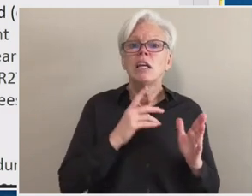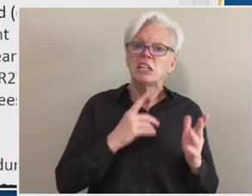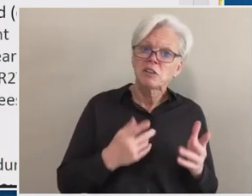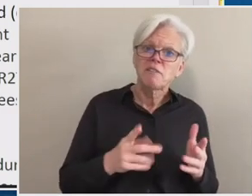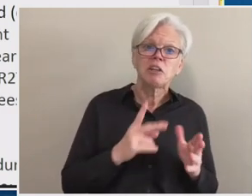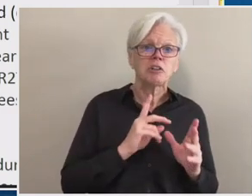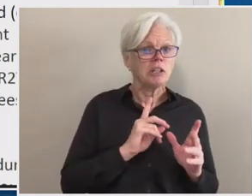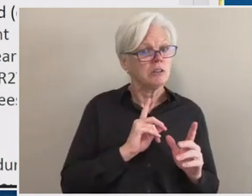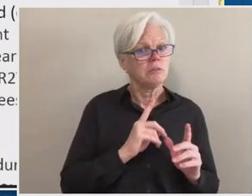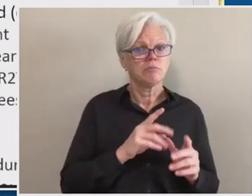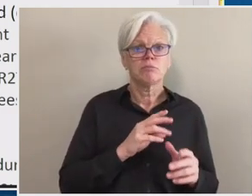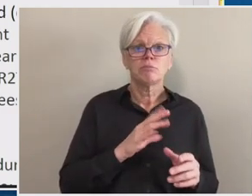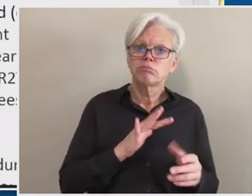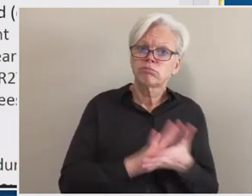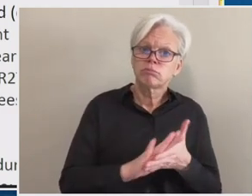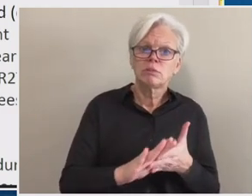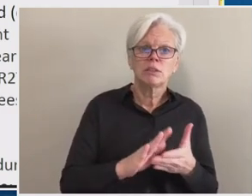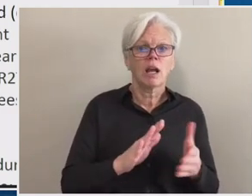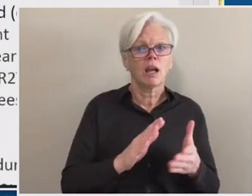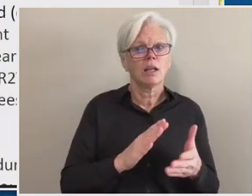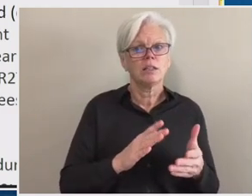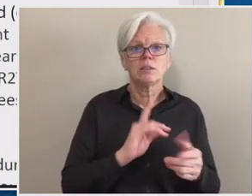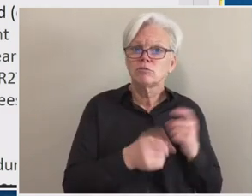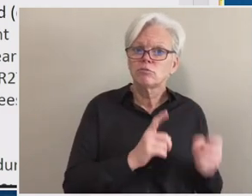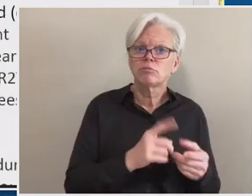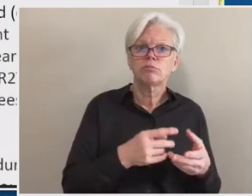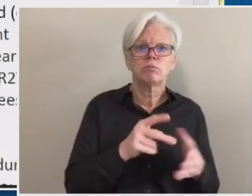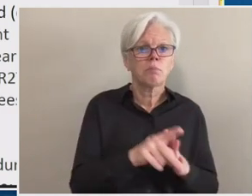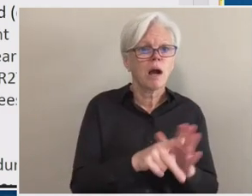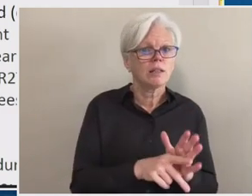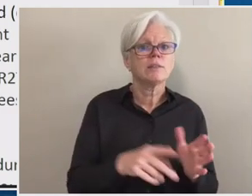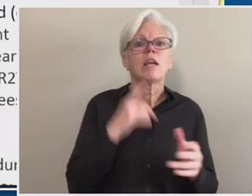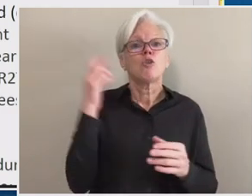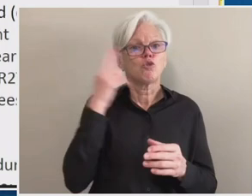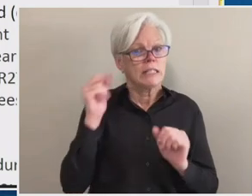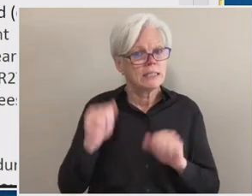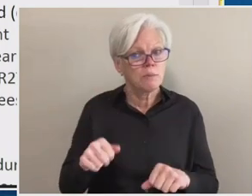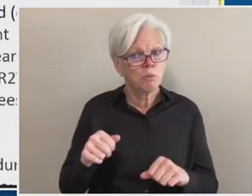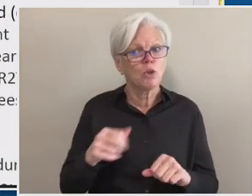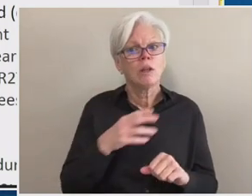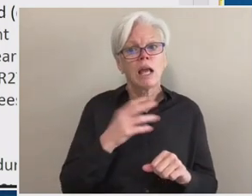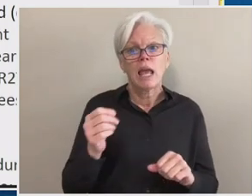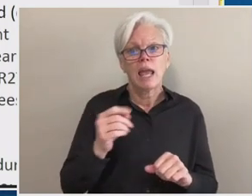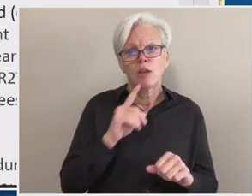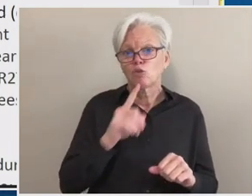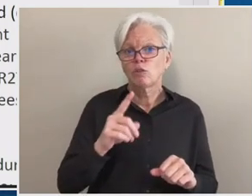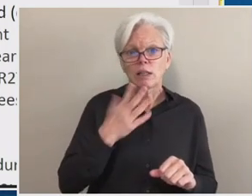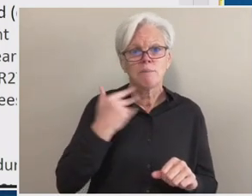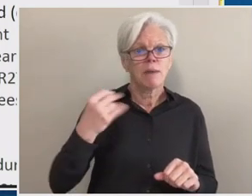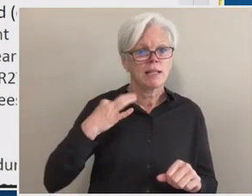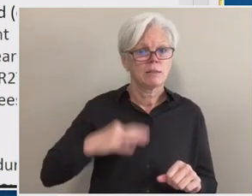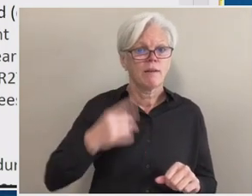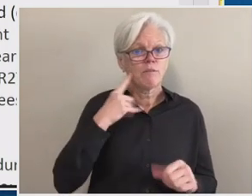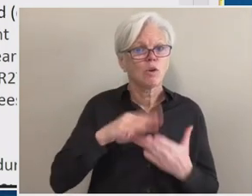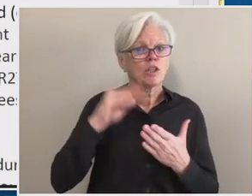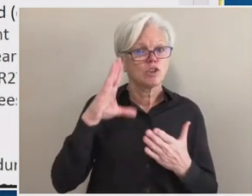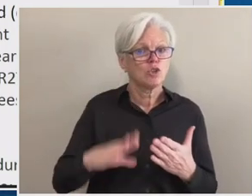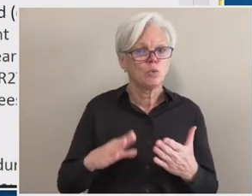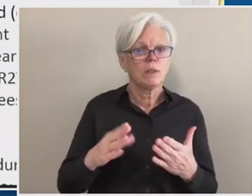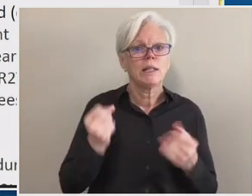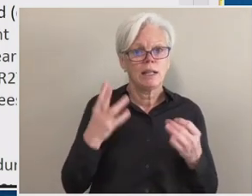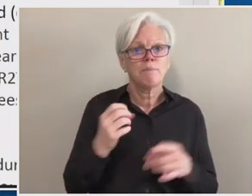that are reasonable and that are really in students' best interests in many cases.